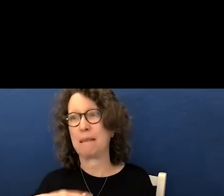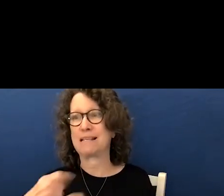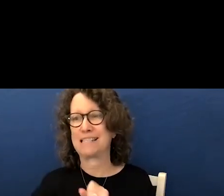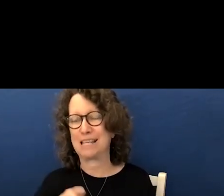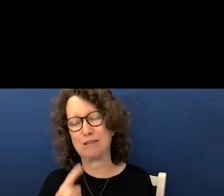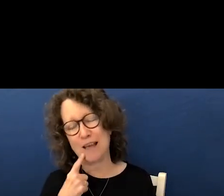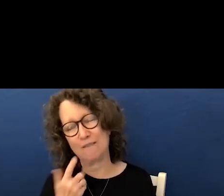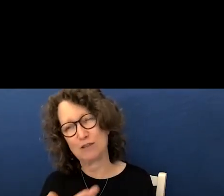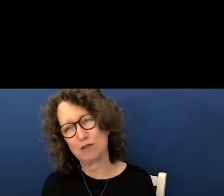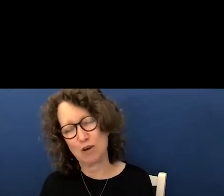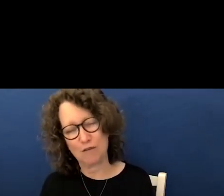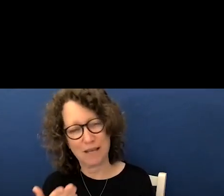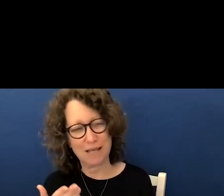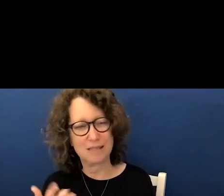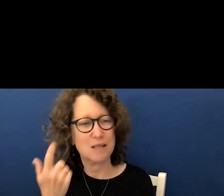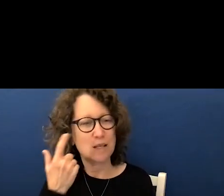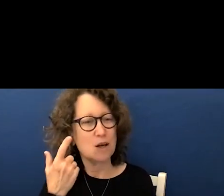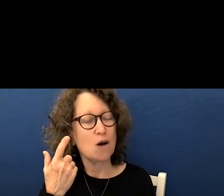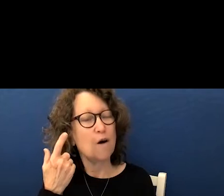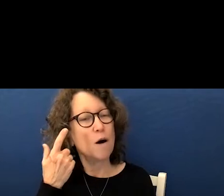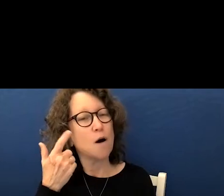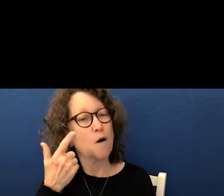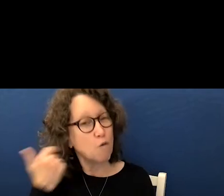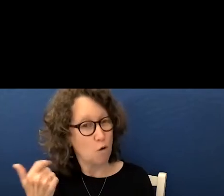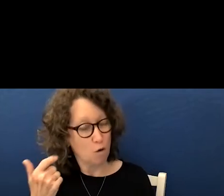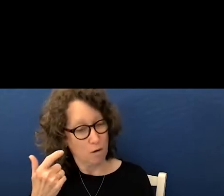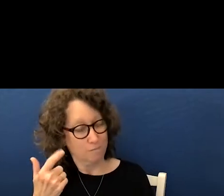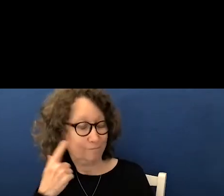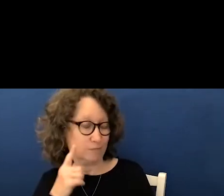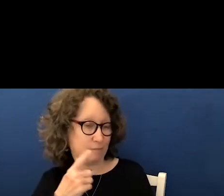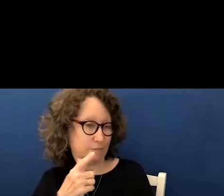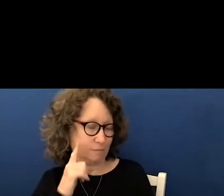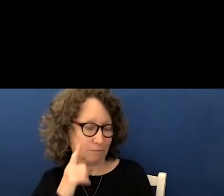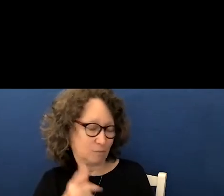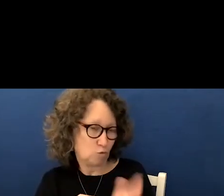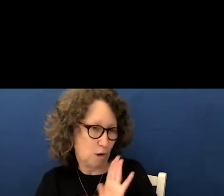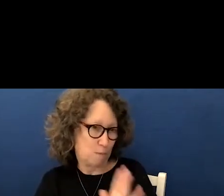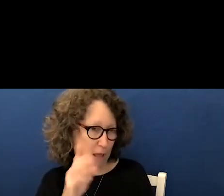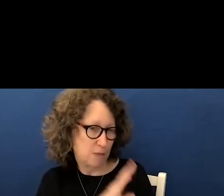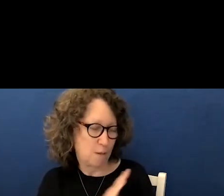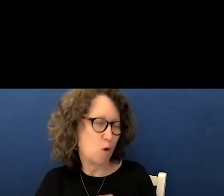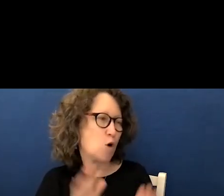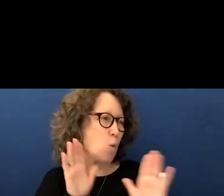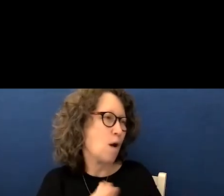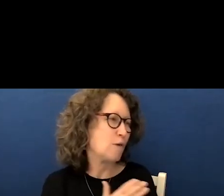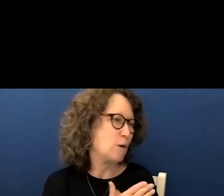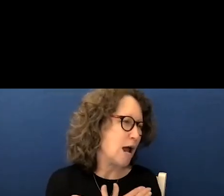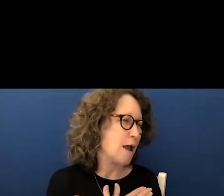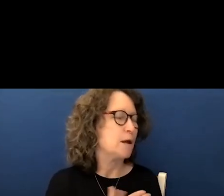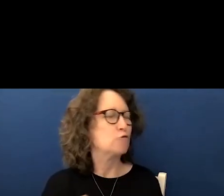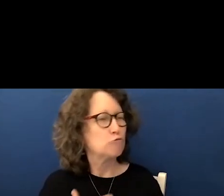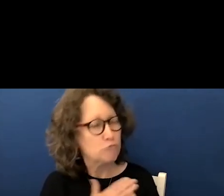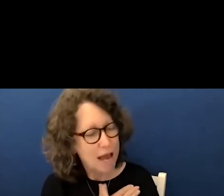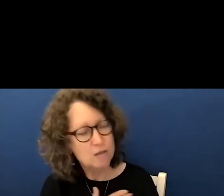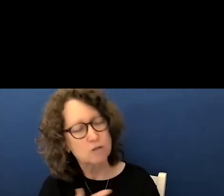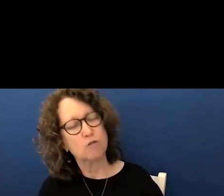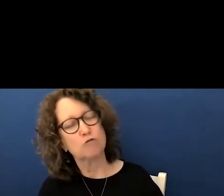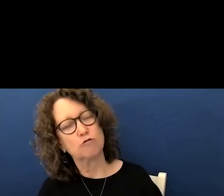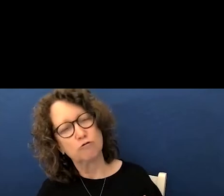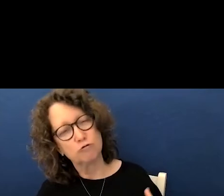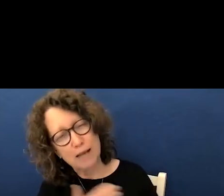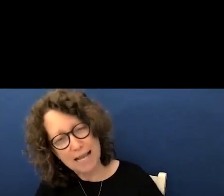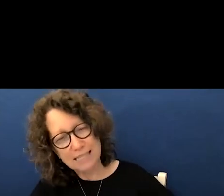of service on behalf of the board we wish you a wonderful retirement filled with rest relaxation fun